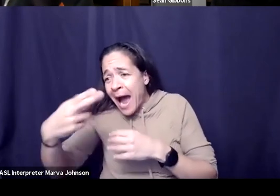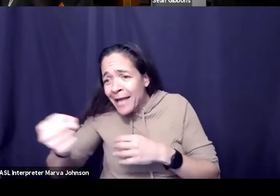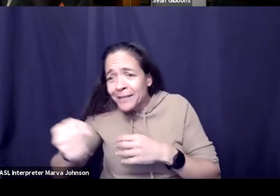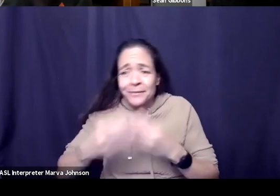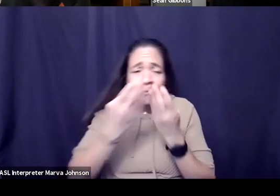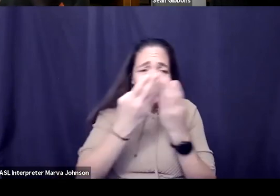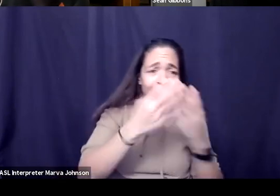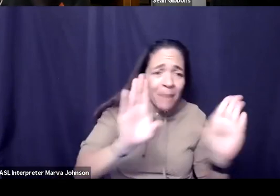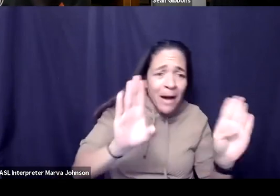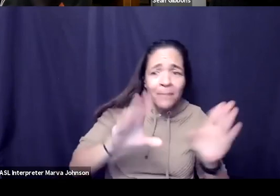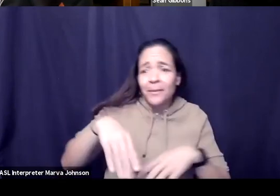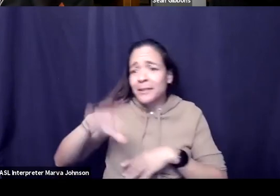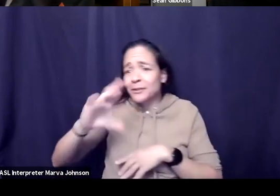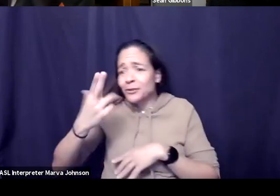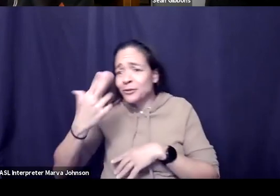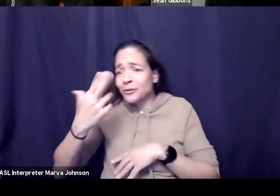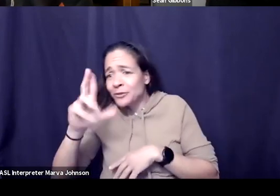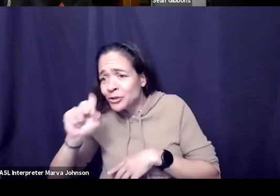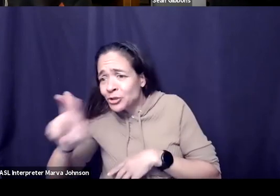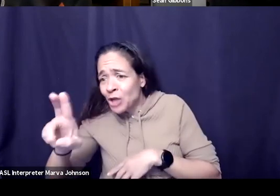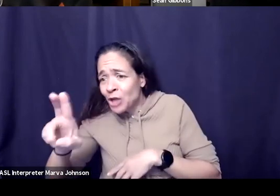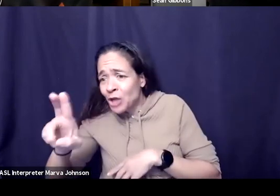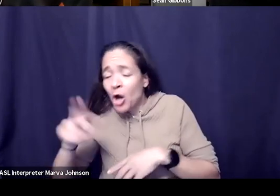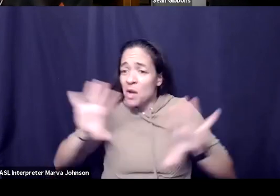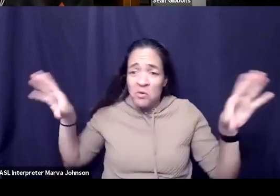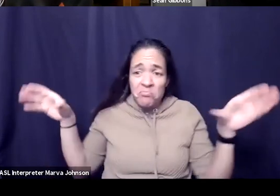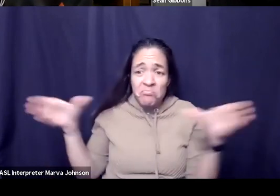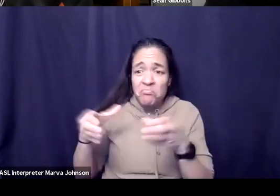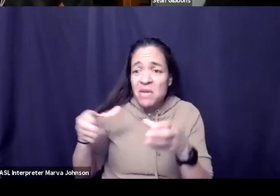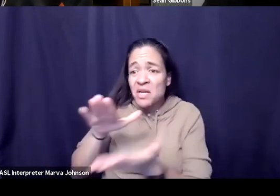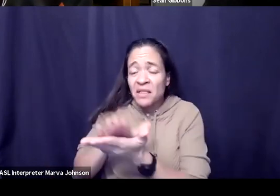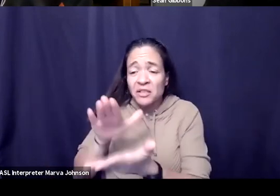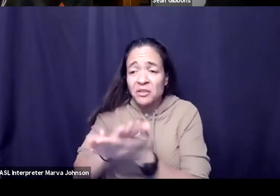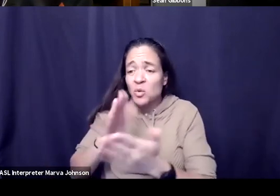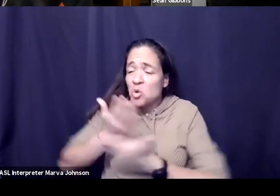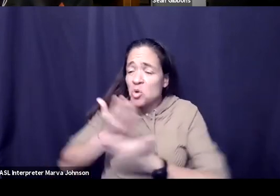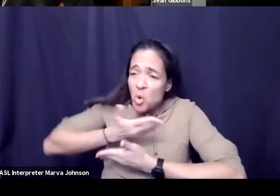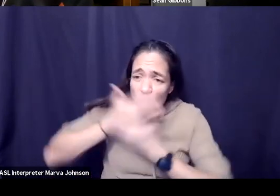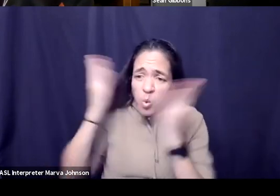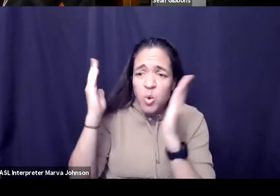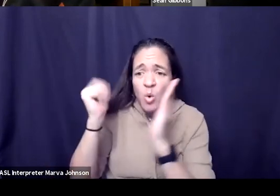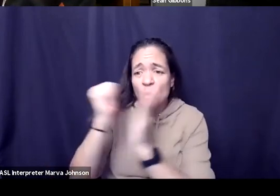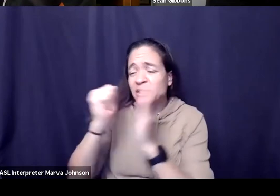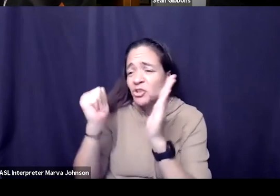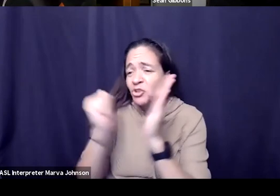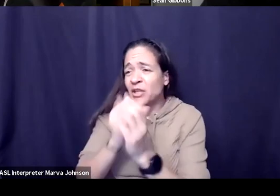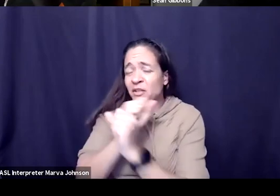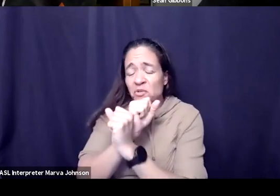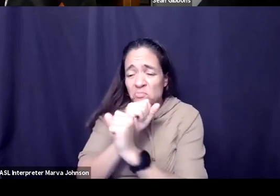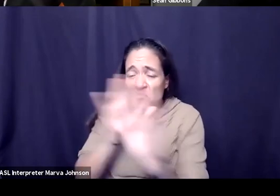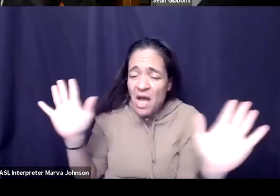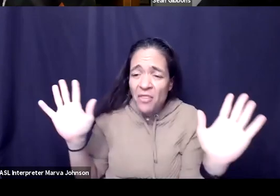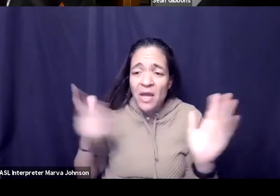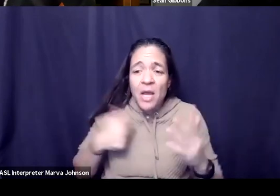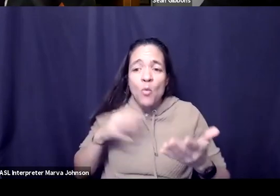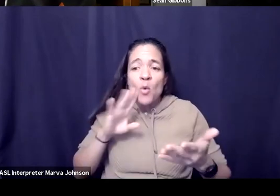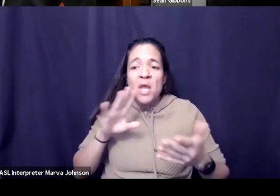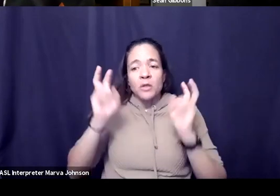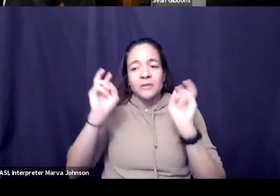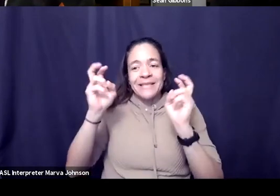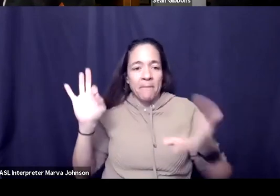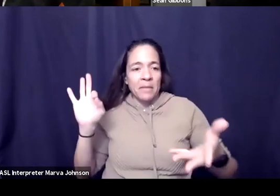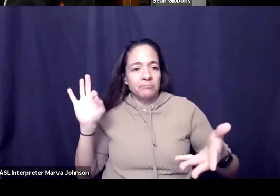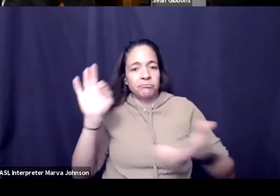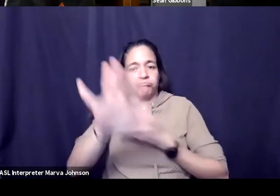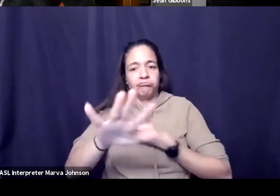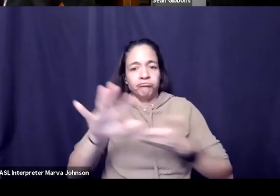we're going to meet up at the school there will be no set agenda um and we will uh suggest topics to